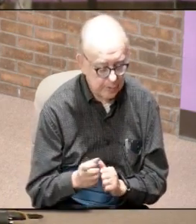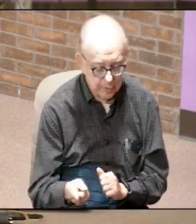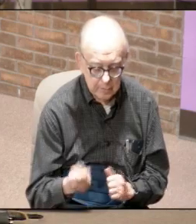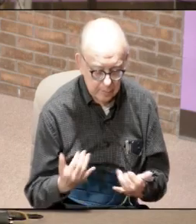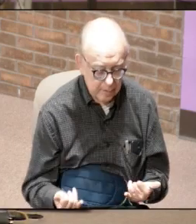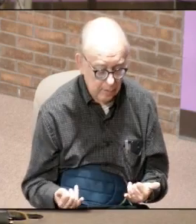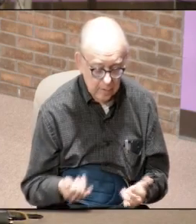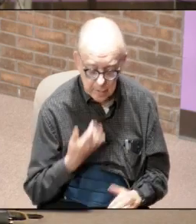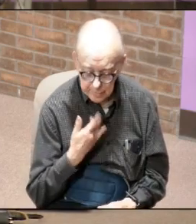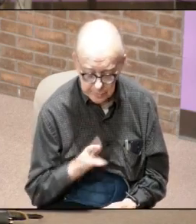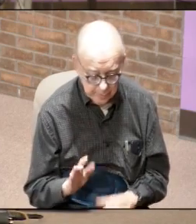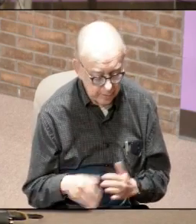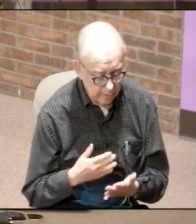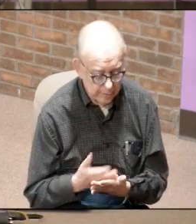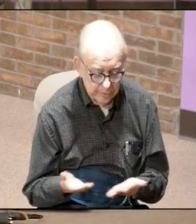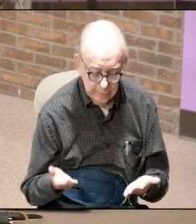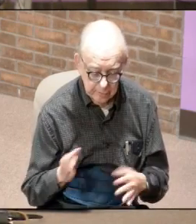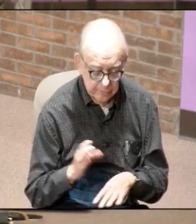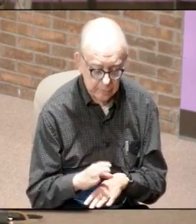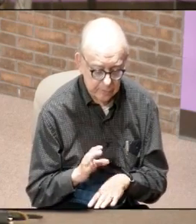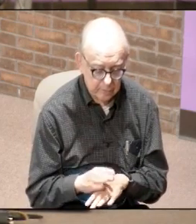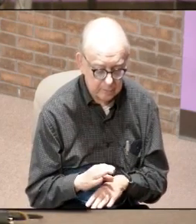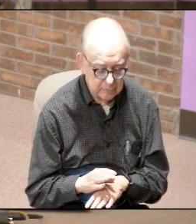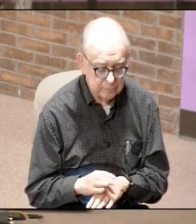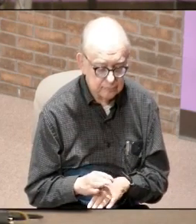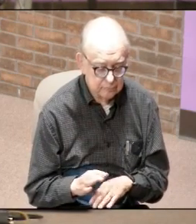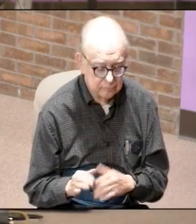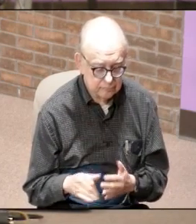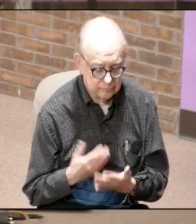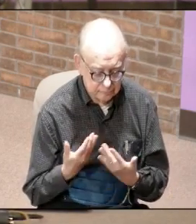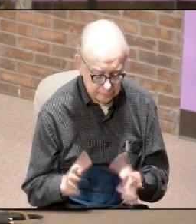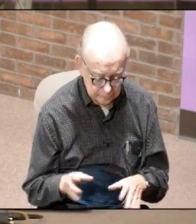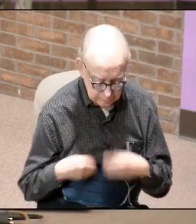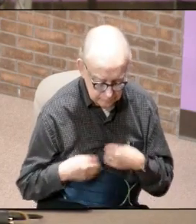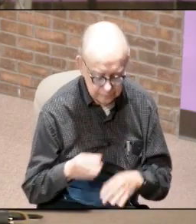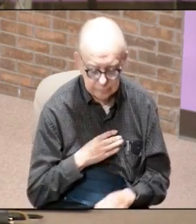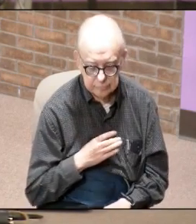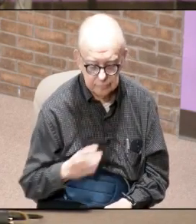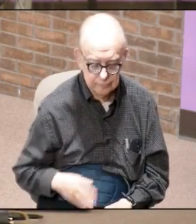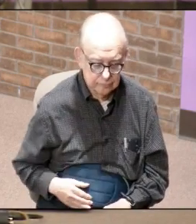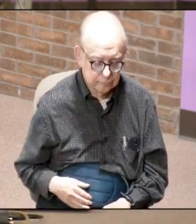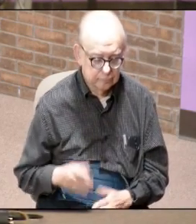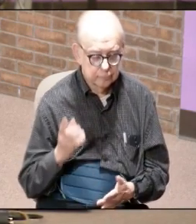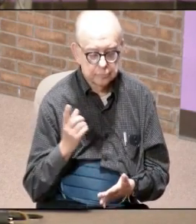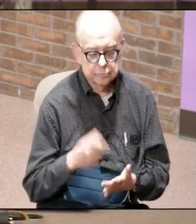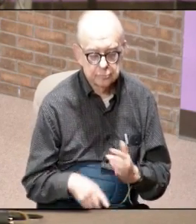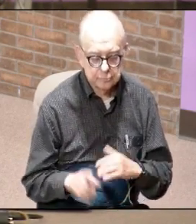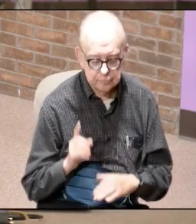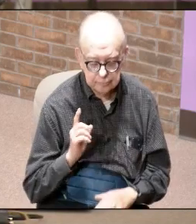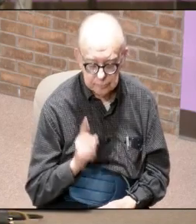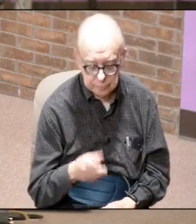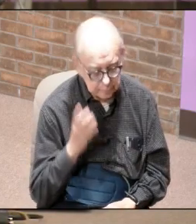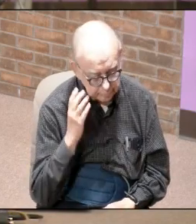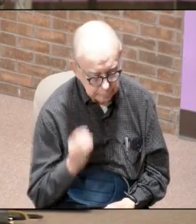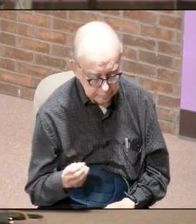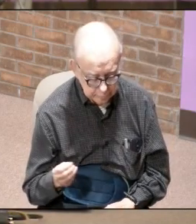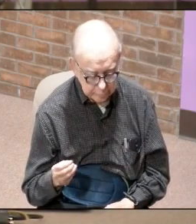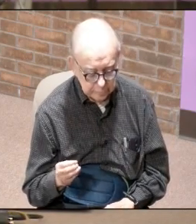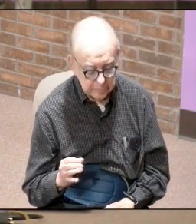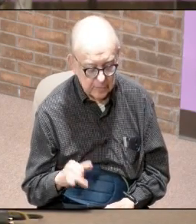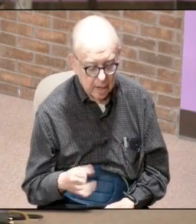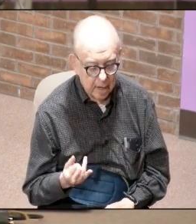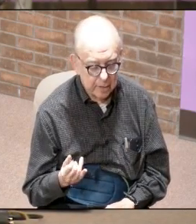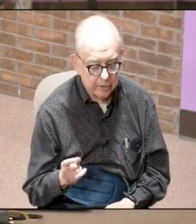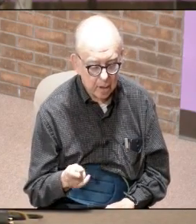guys that are suffering in all of these churches and all over that have already accepted christ whatever you're going through i'm right there with